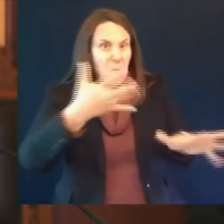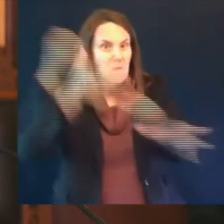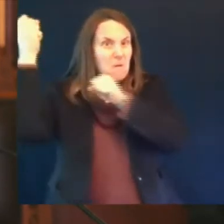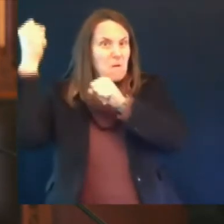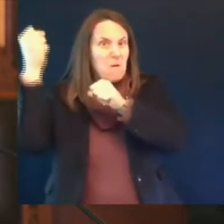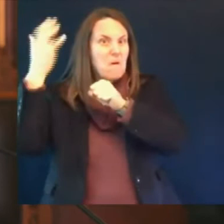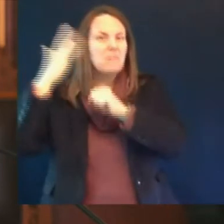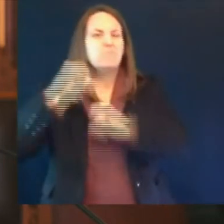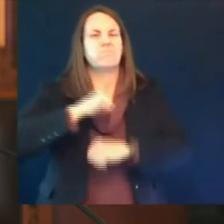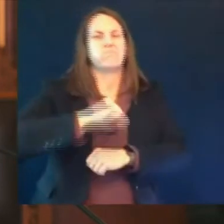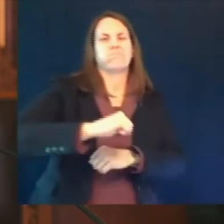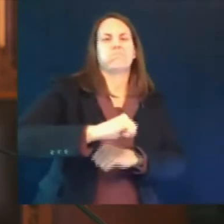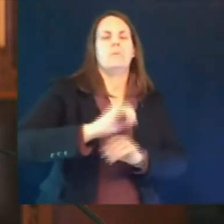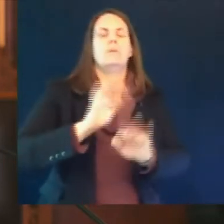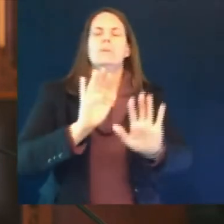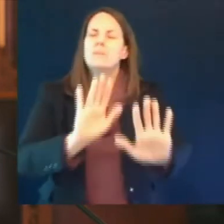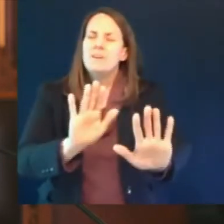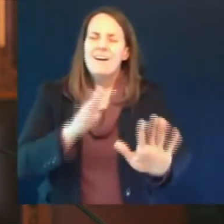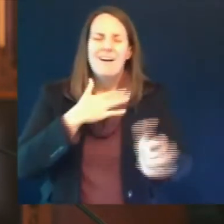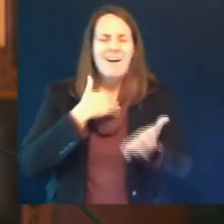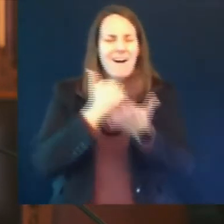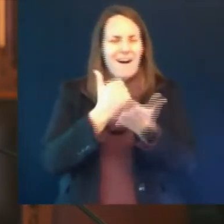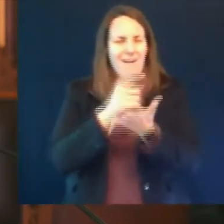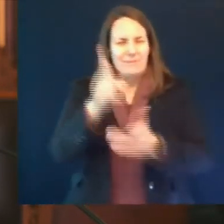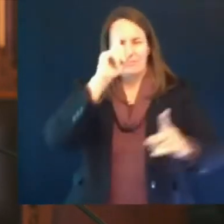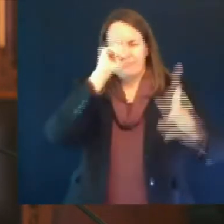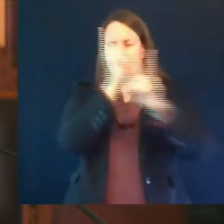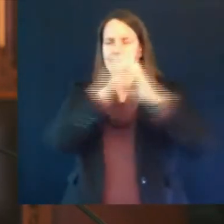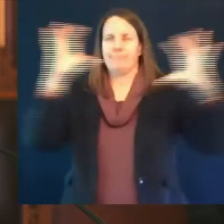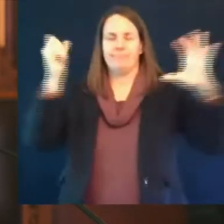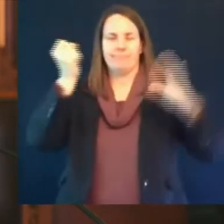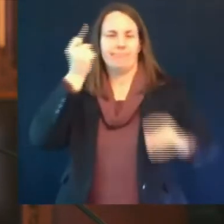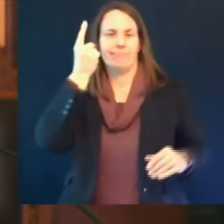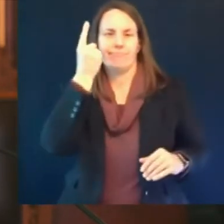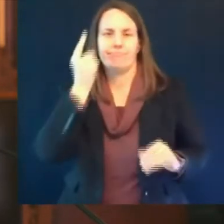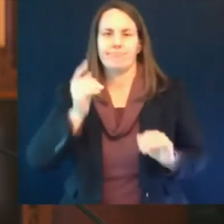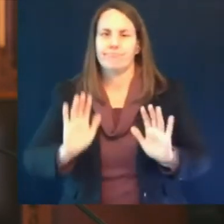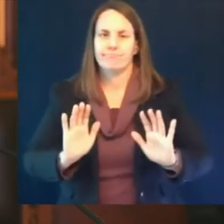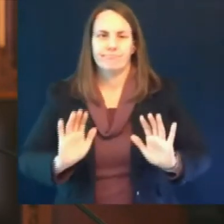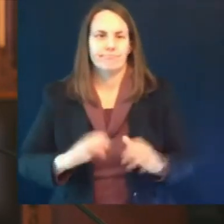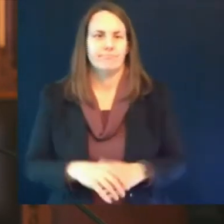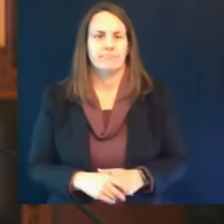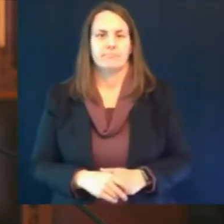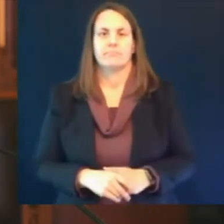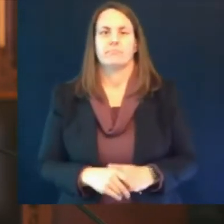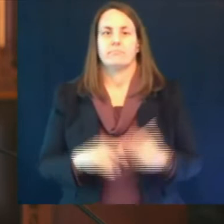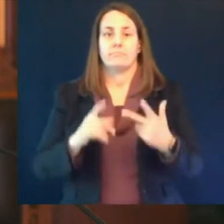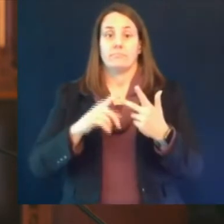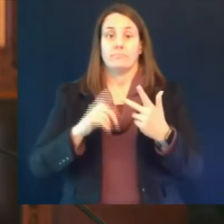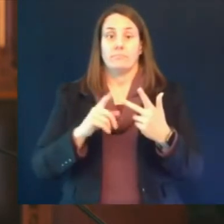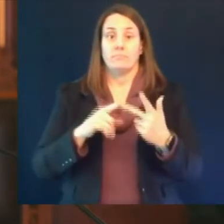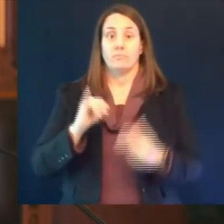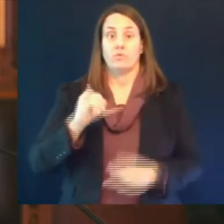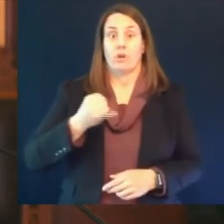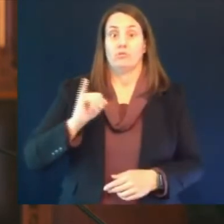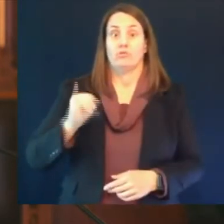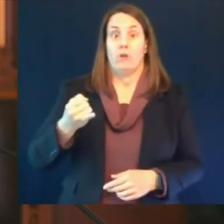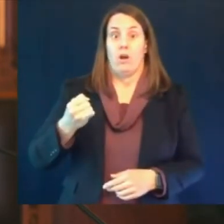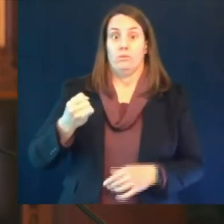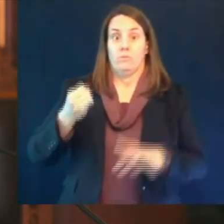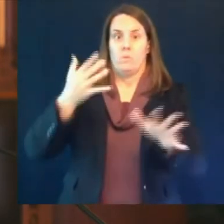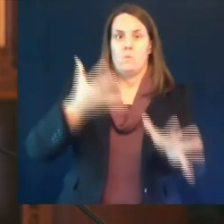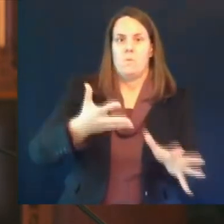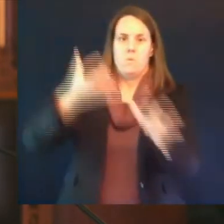encourage people to think about it is that this is proof that our federal agencies are first of all monitoring